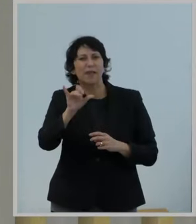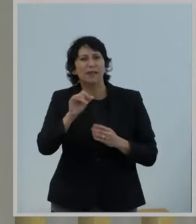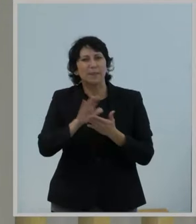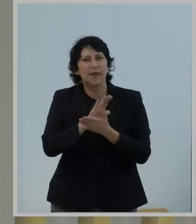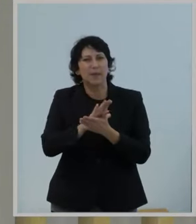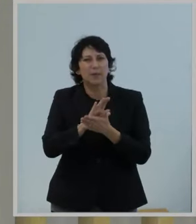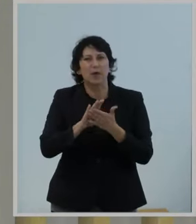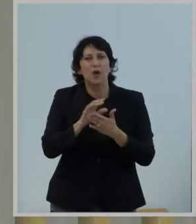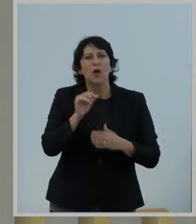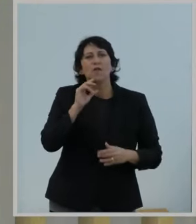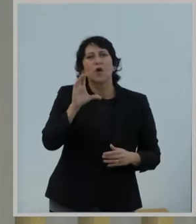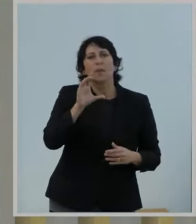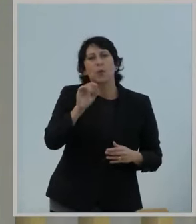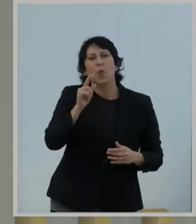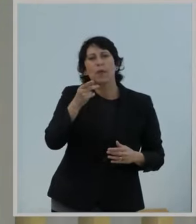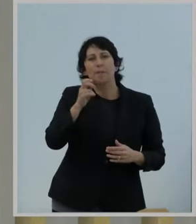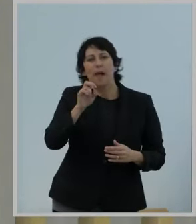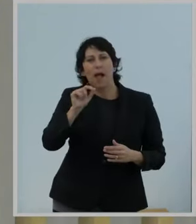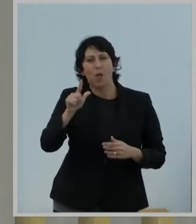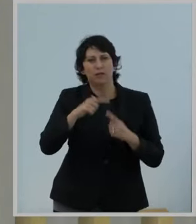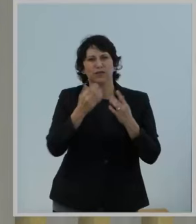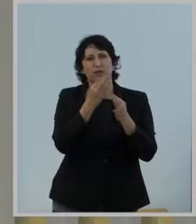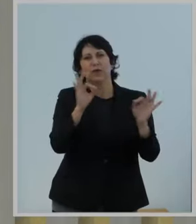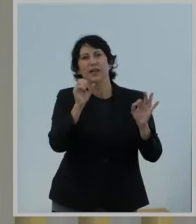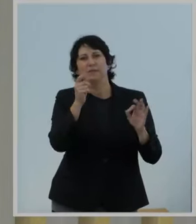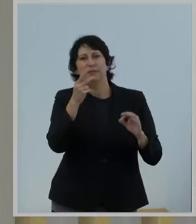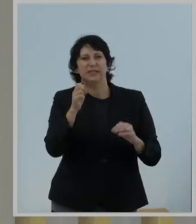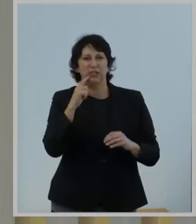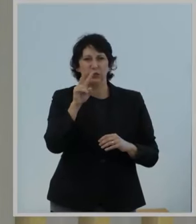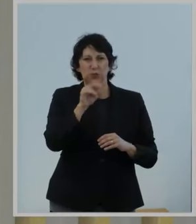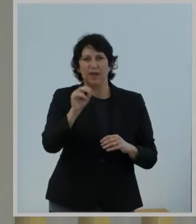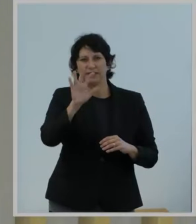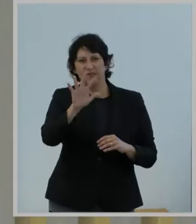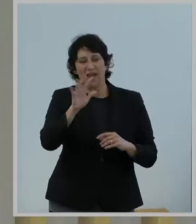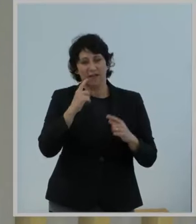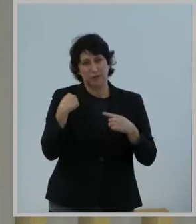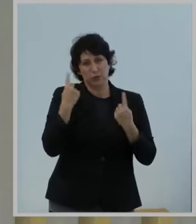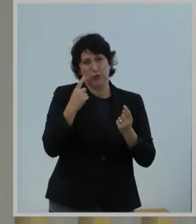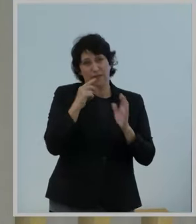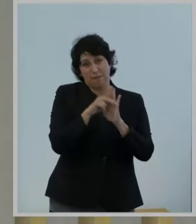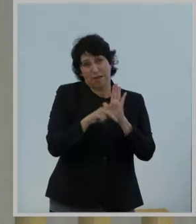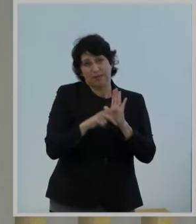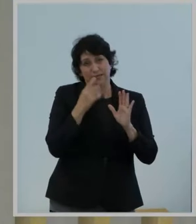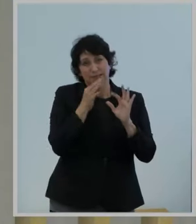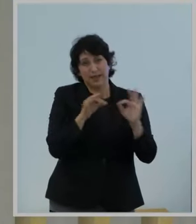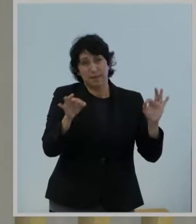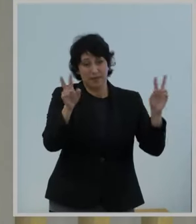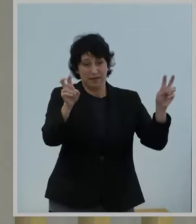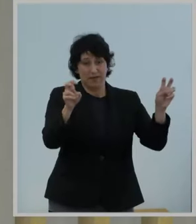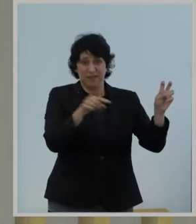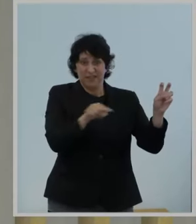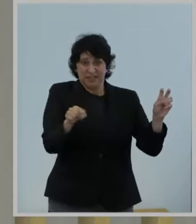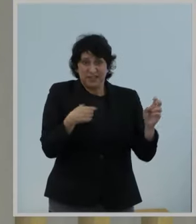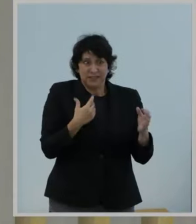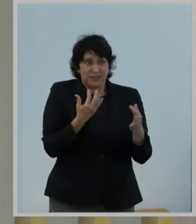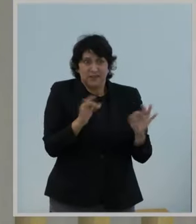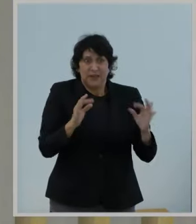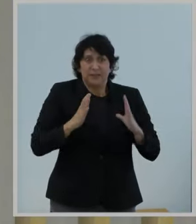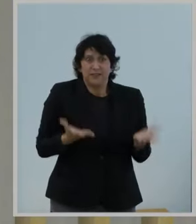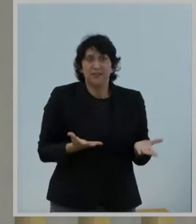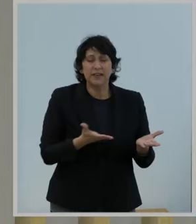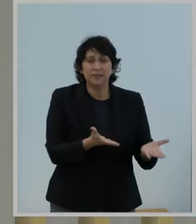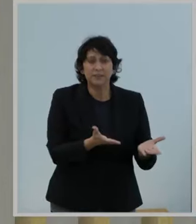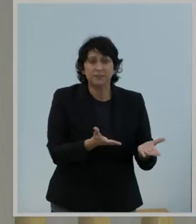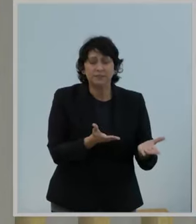Powell's famous for freedom speech, and from the 2005 FCC Internet Freedom Policy Statement. We're now faced with